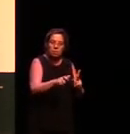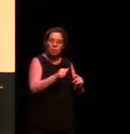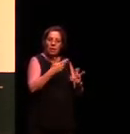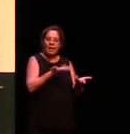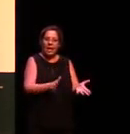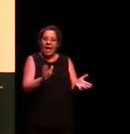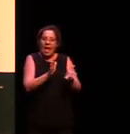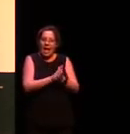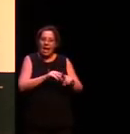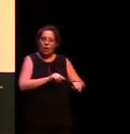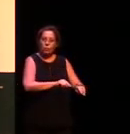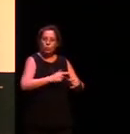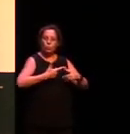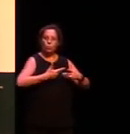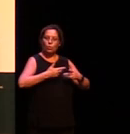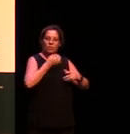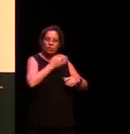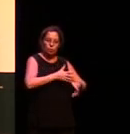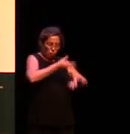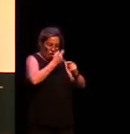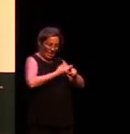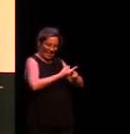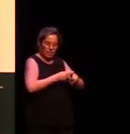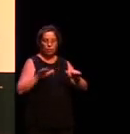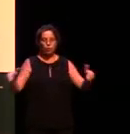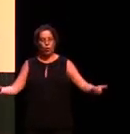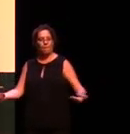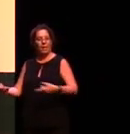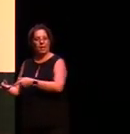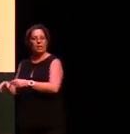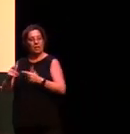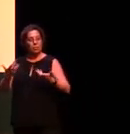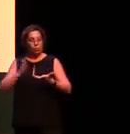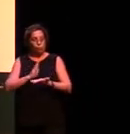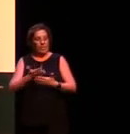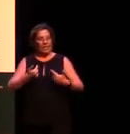about the way the human brain works and the human capacity for language